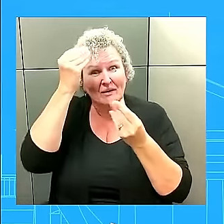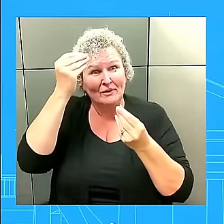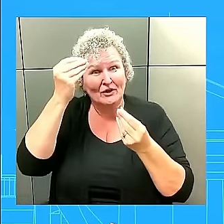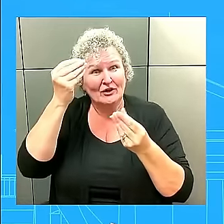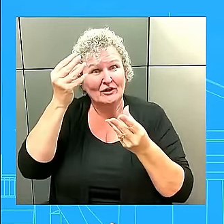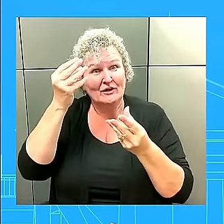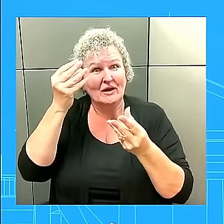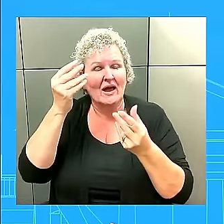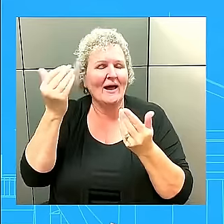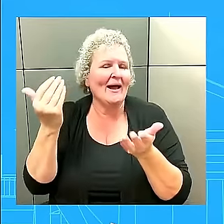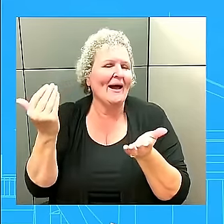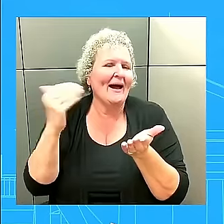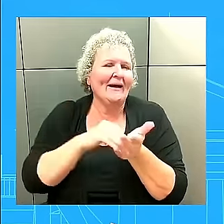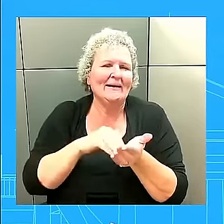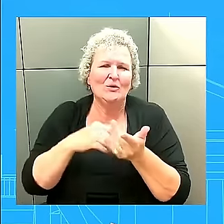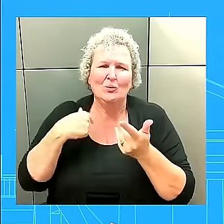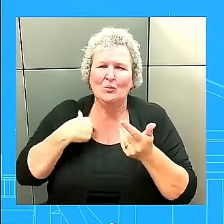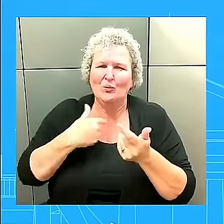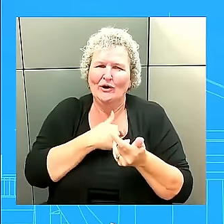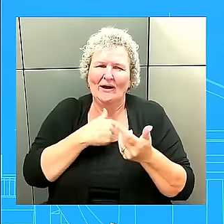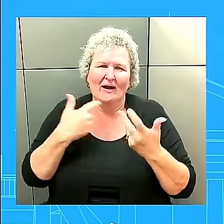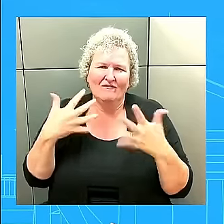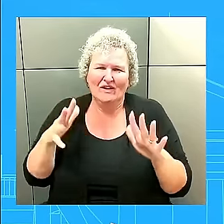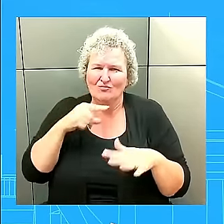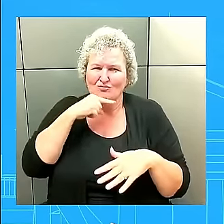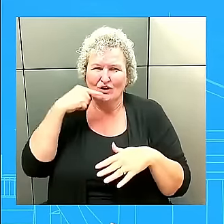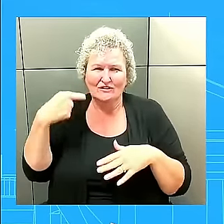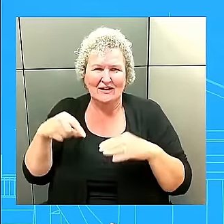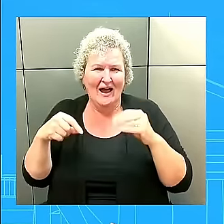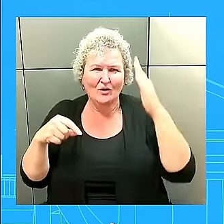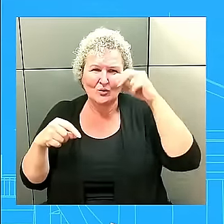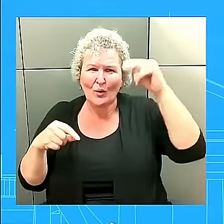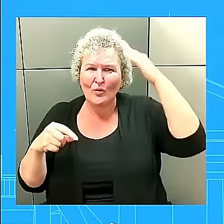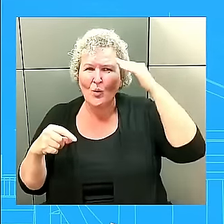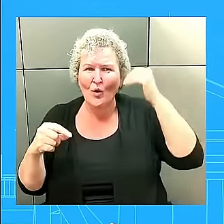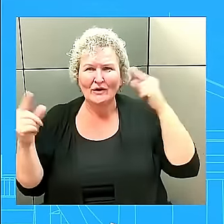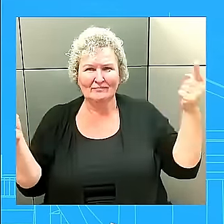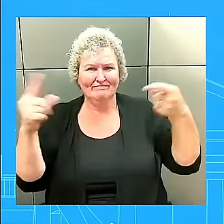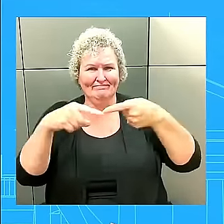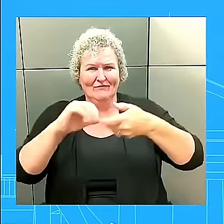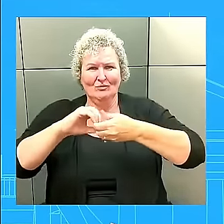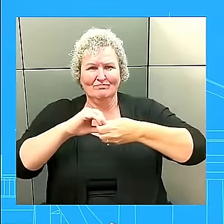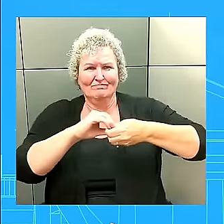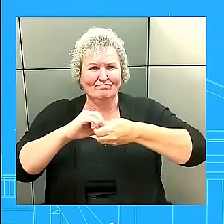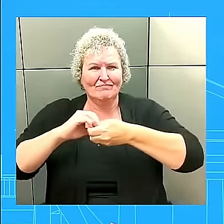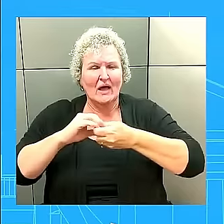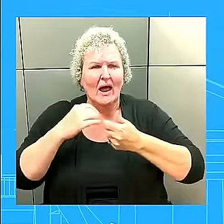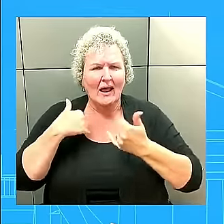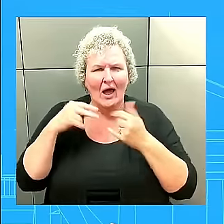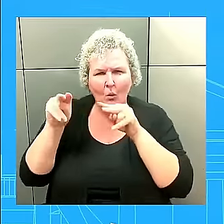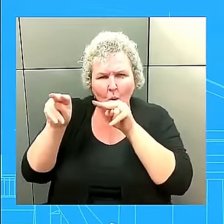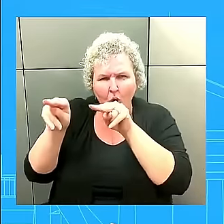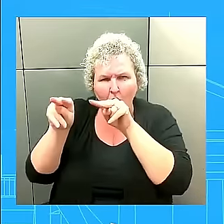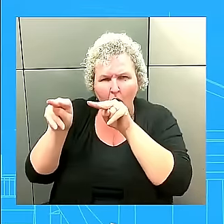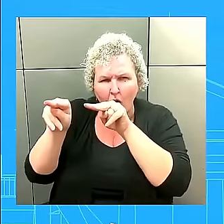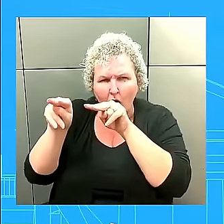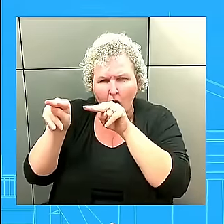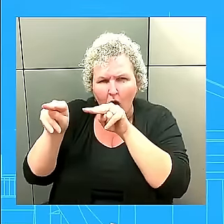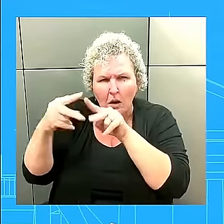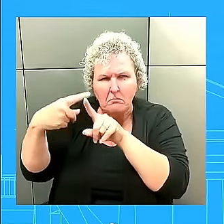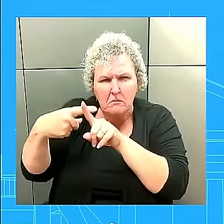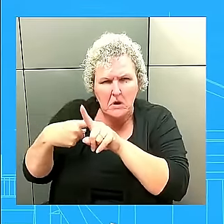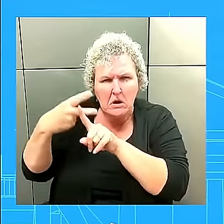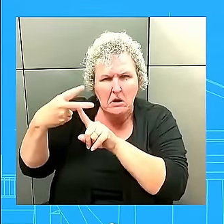relationship grow and deepen now for many, many months. And the question